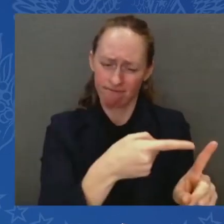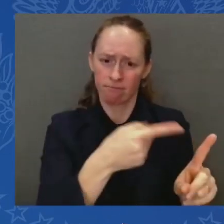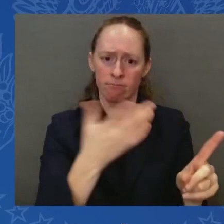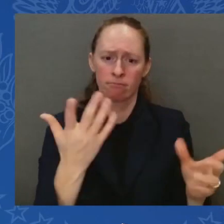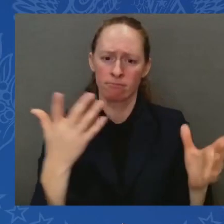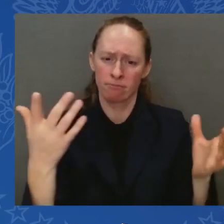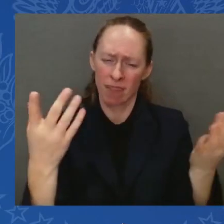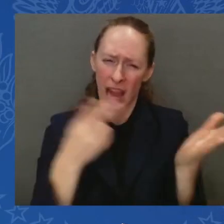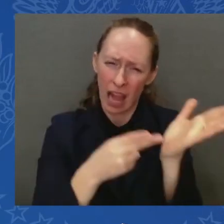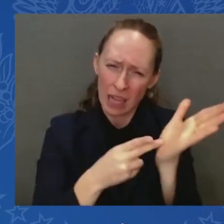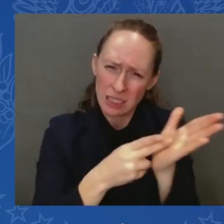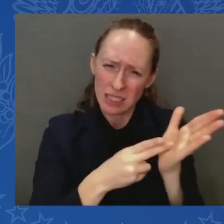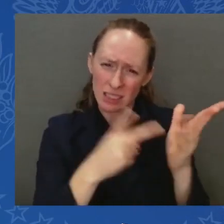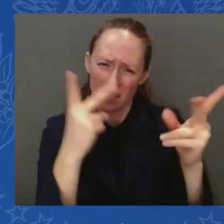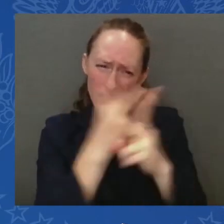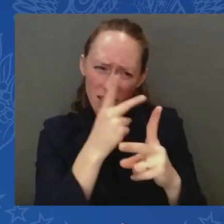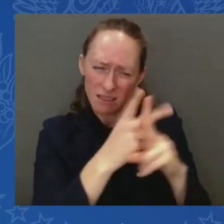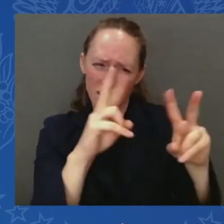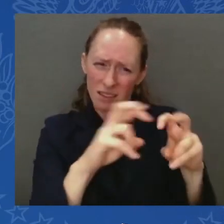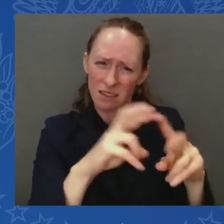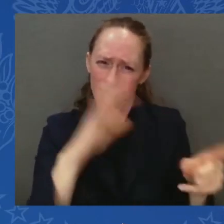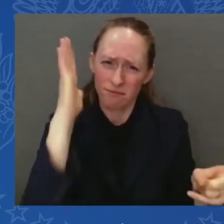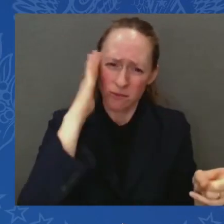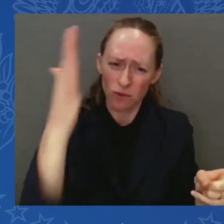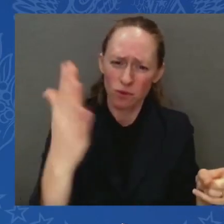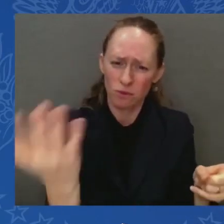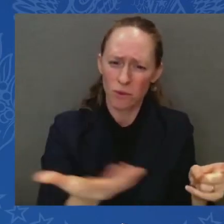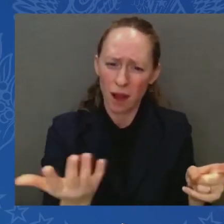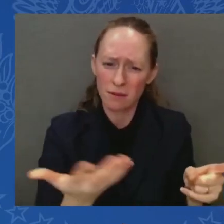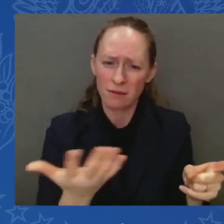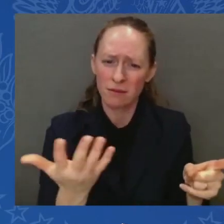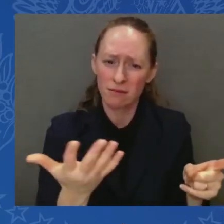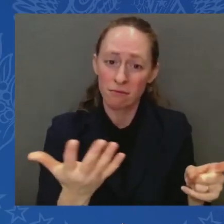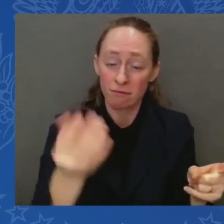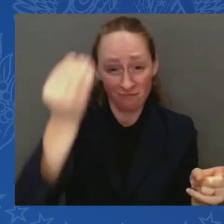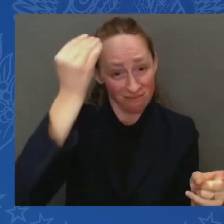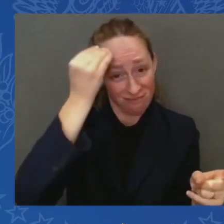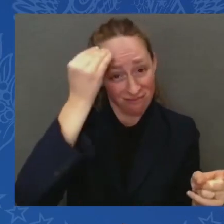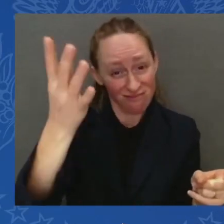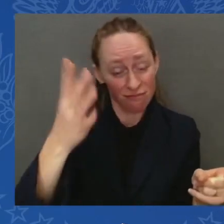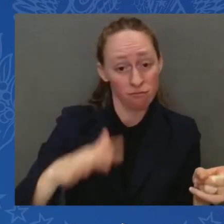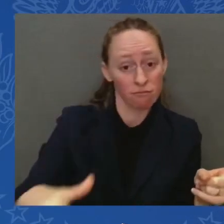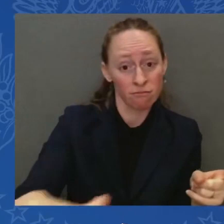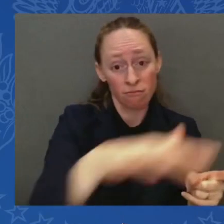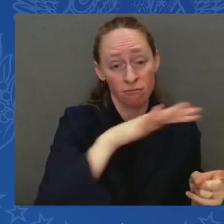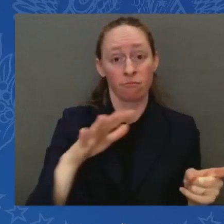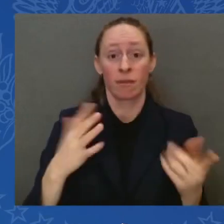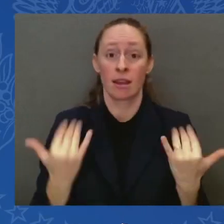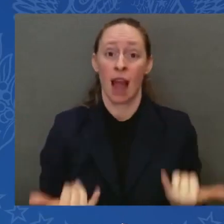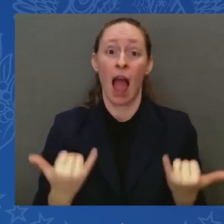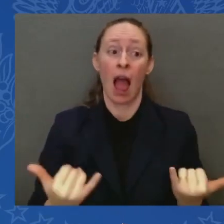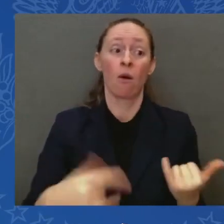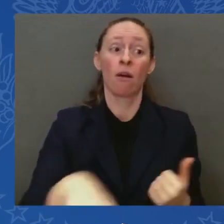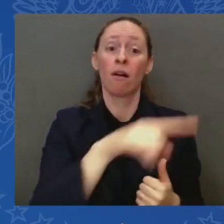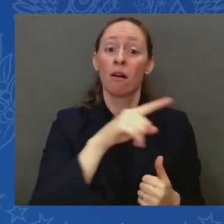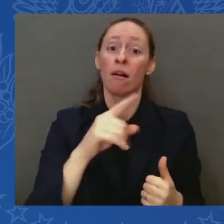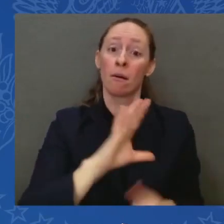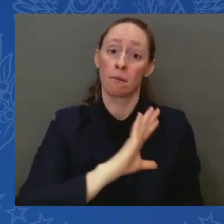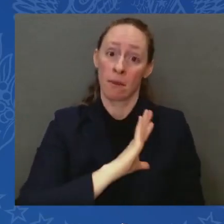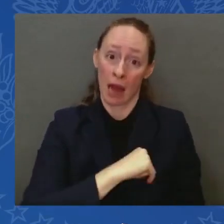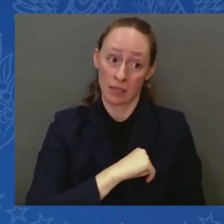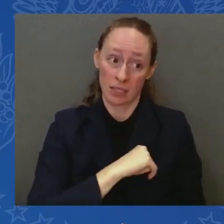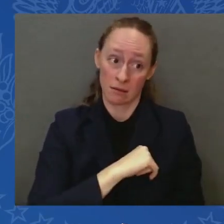Gaza as human shields, putting their command centers, their weapons, their communications tunnels in residential